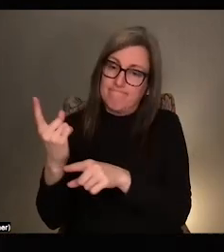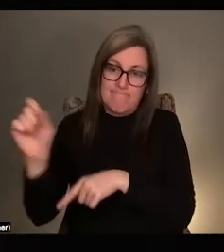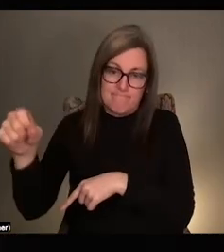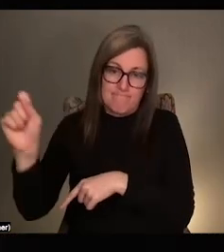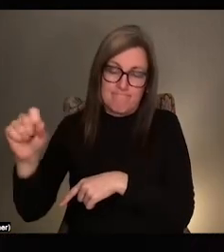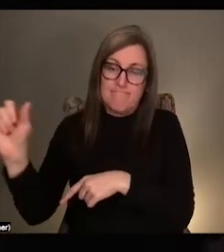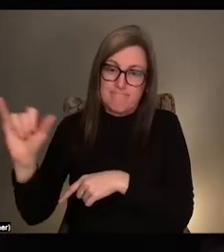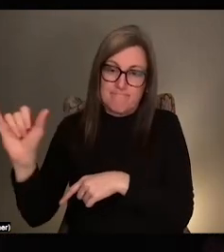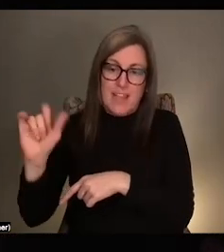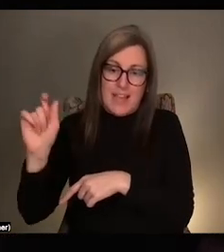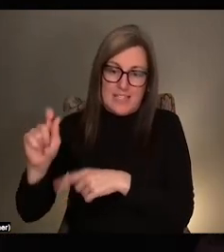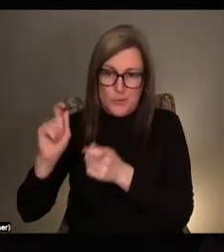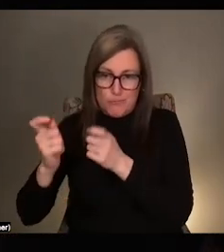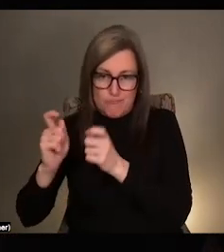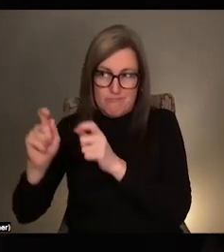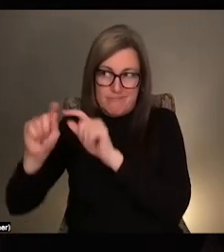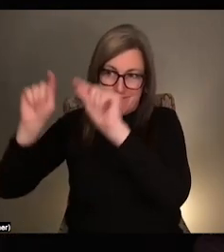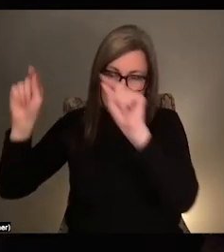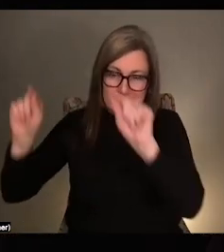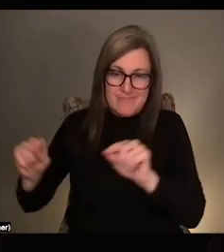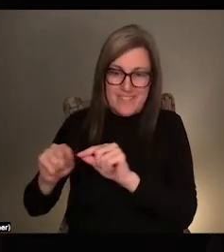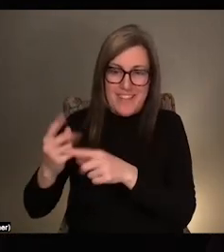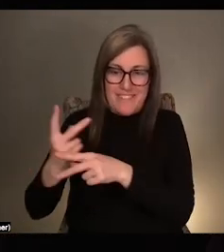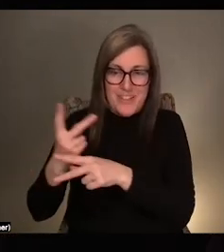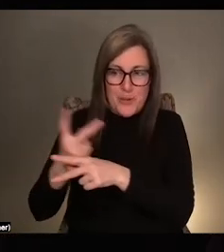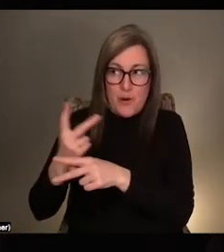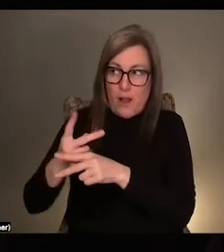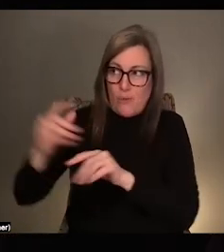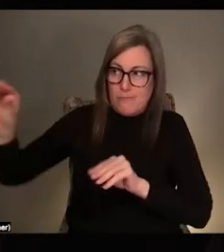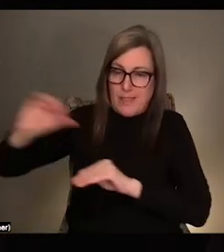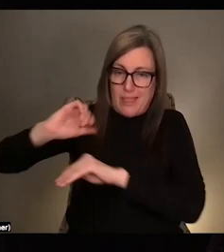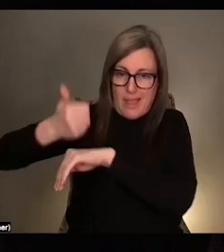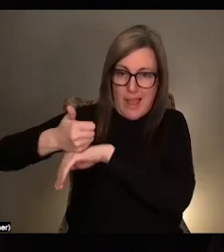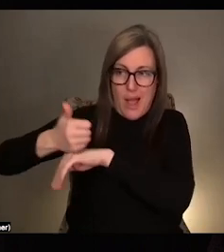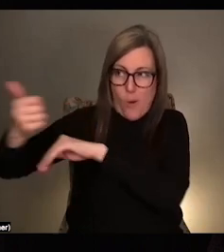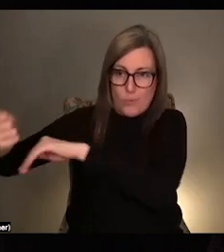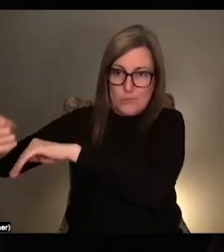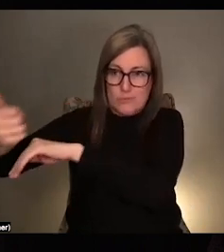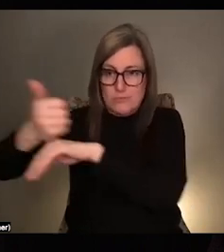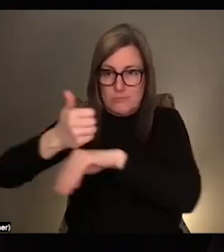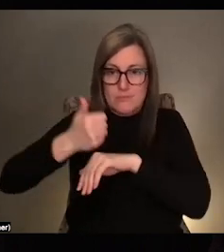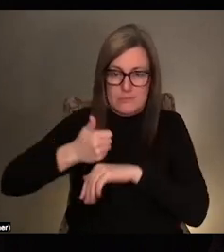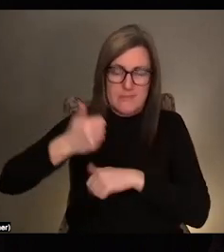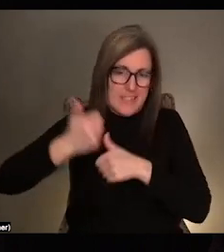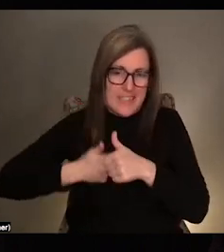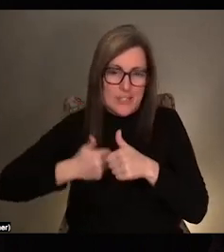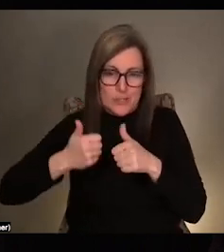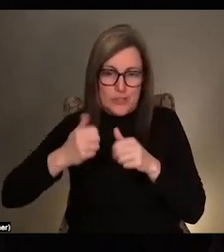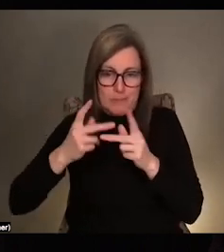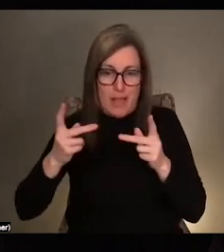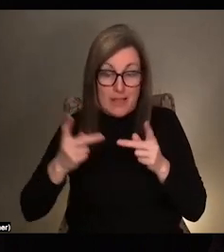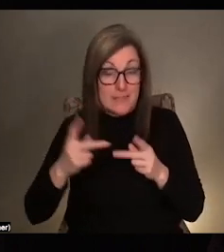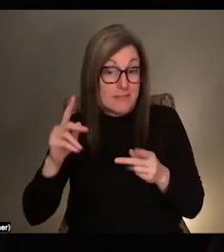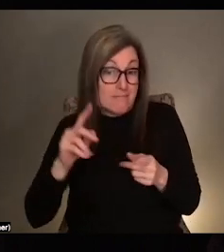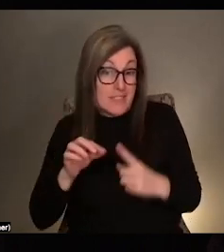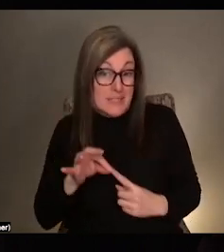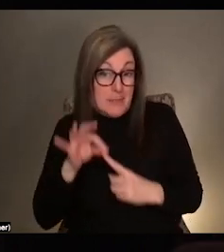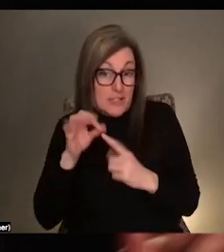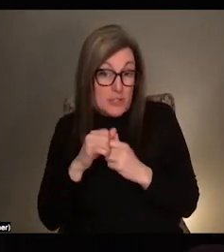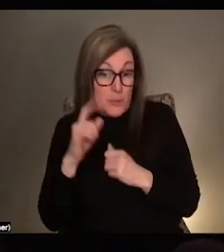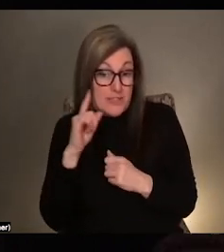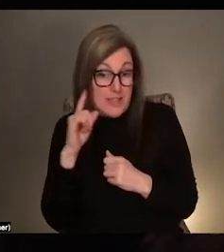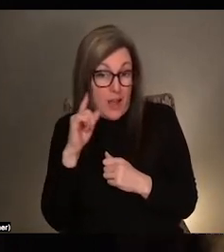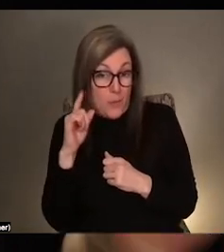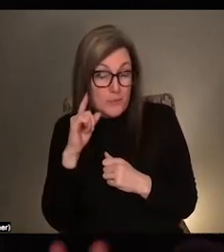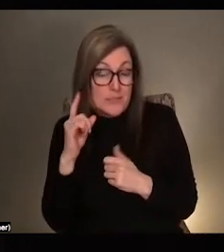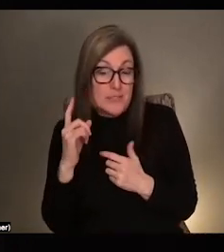have to reconfigure the layout of the show, you know, in response to each site. That's just like necessary, especially working with sound, you know, which is like it's like